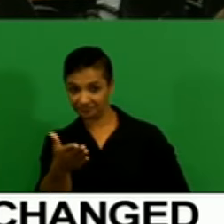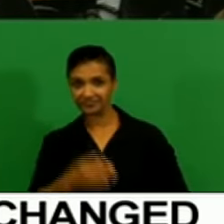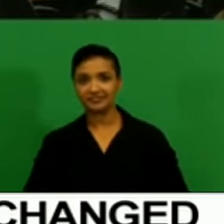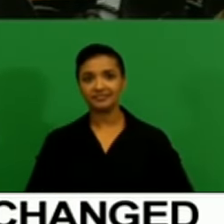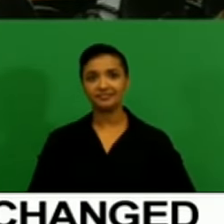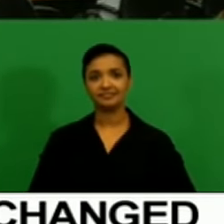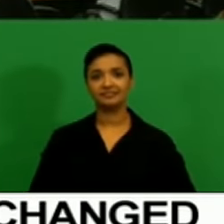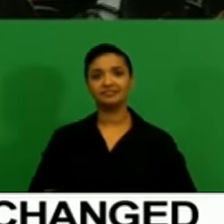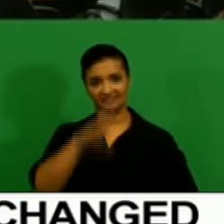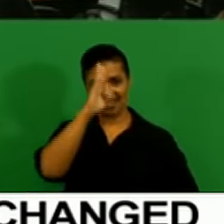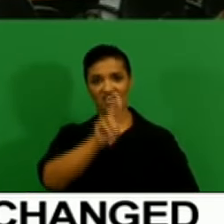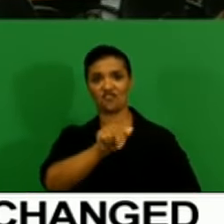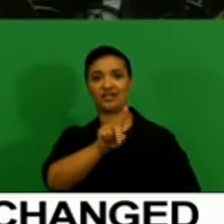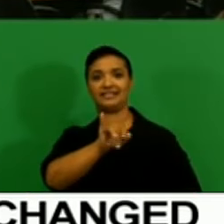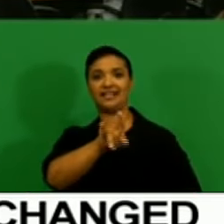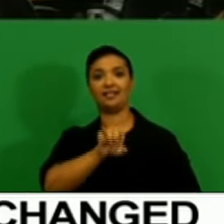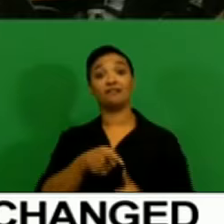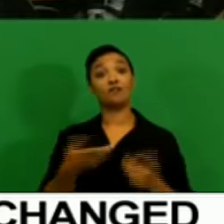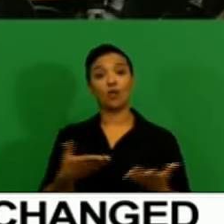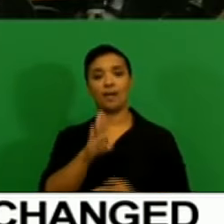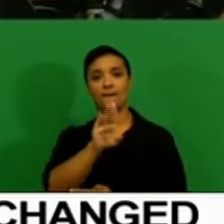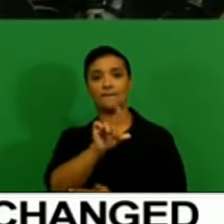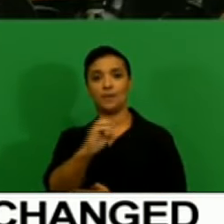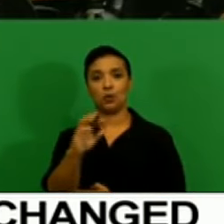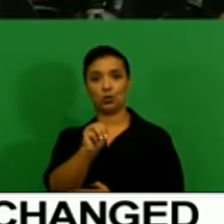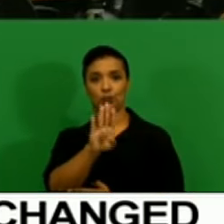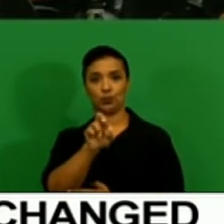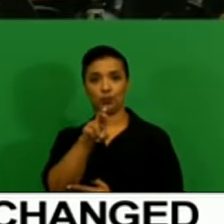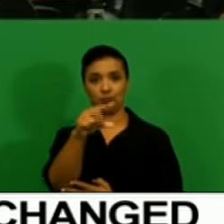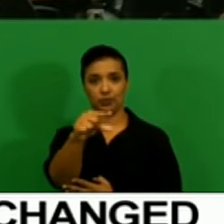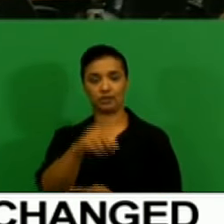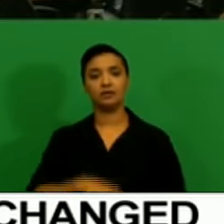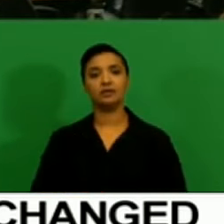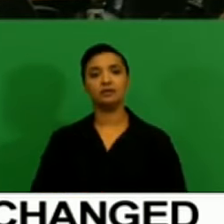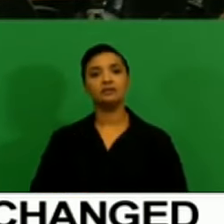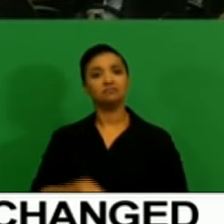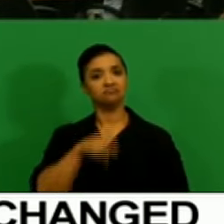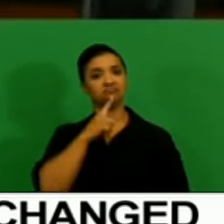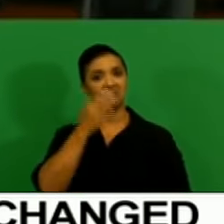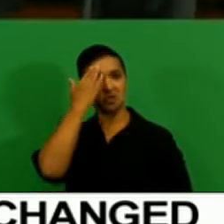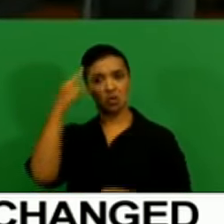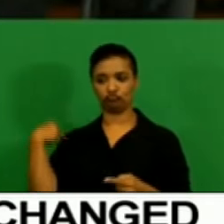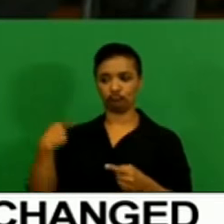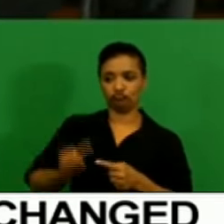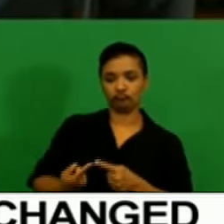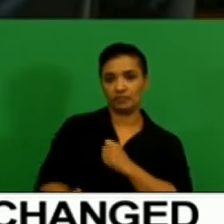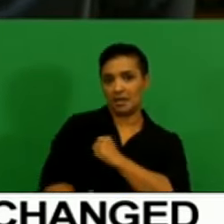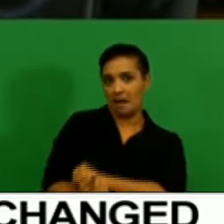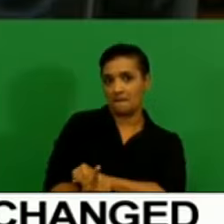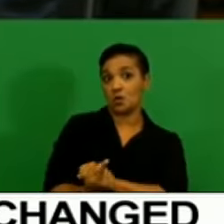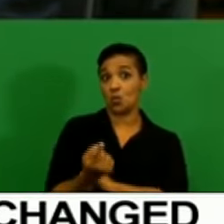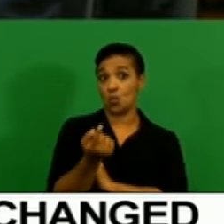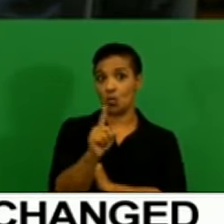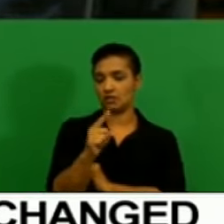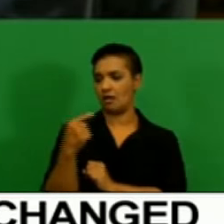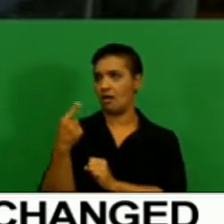Governor, Arabile Komete from Bloomberg News. Just with regards to the things that have sort of happened and transpired, ranging from